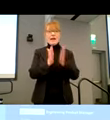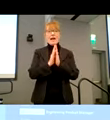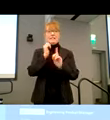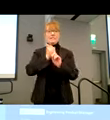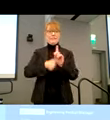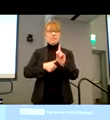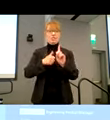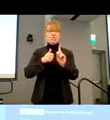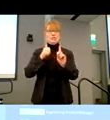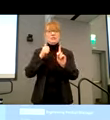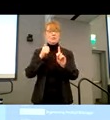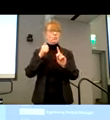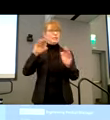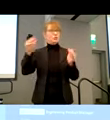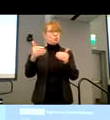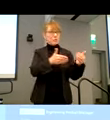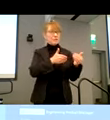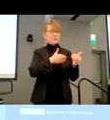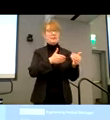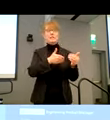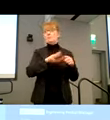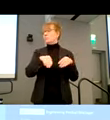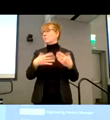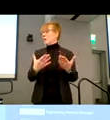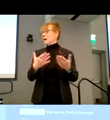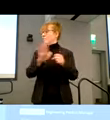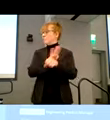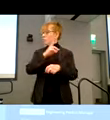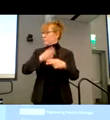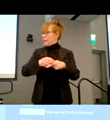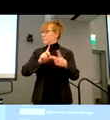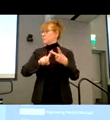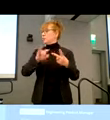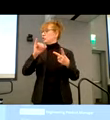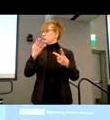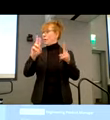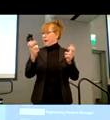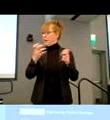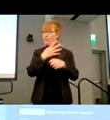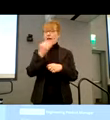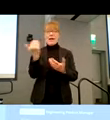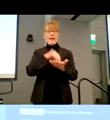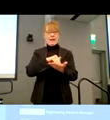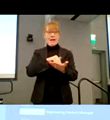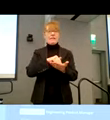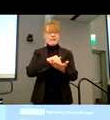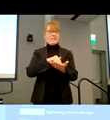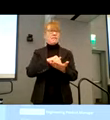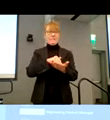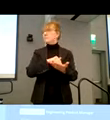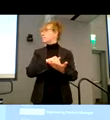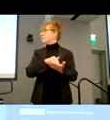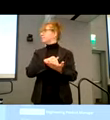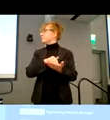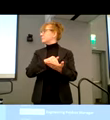panelist to introduce themselves. Uh, please provide us with your full name, job title, and again, reiterate the organization that you're with.